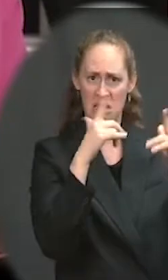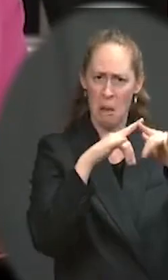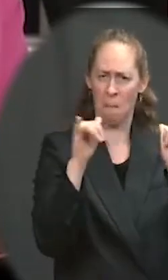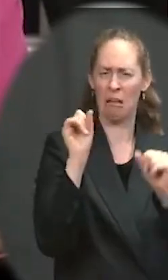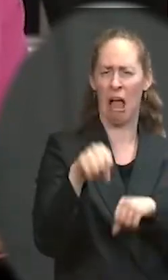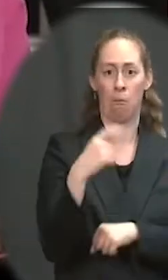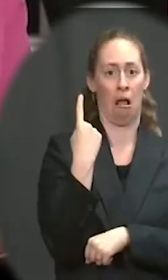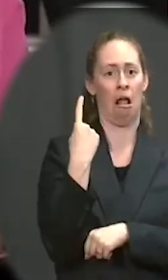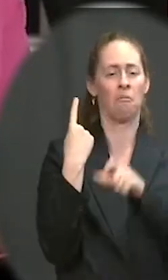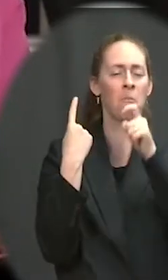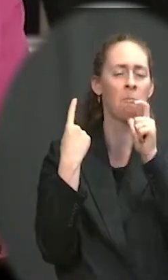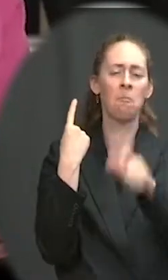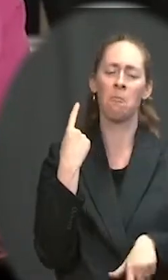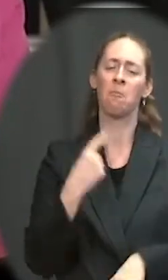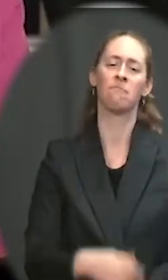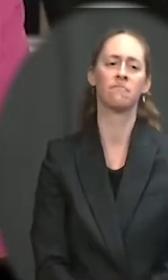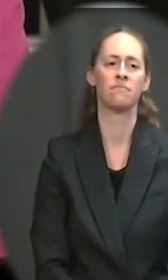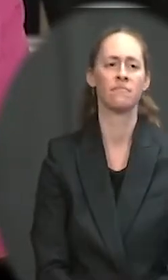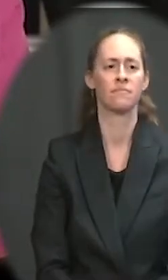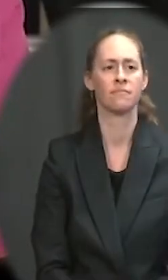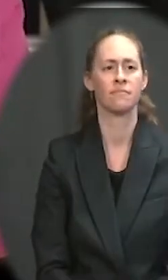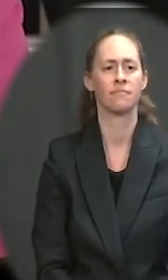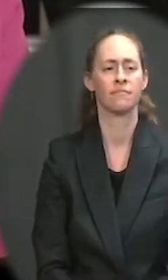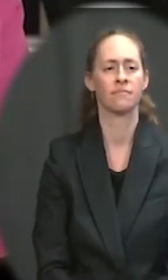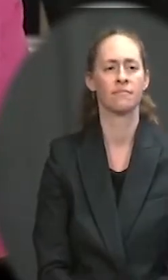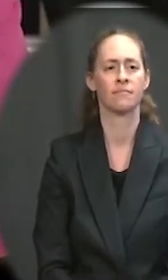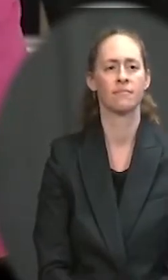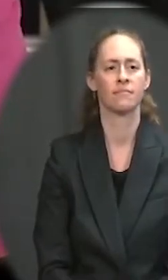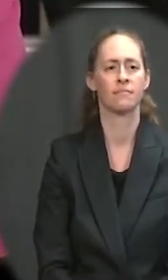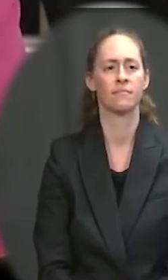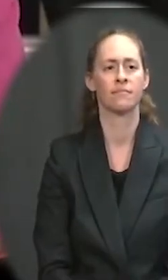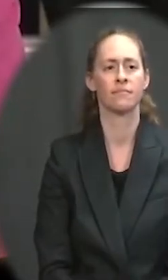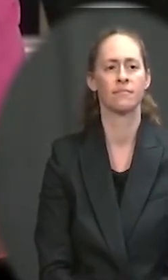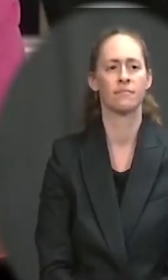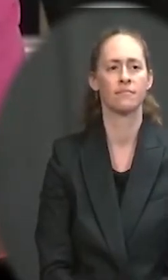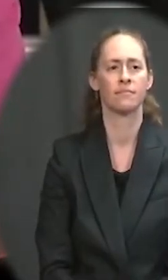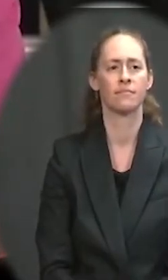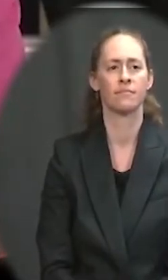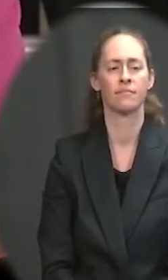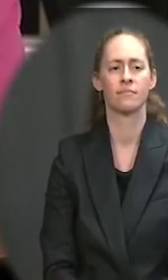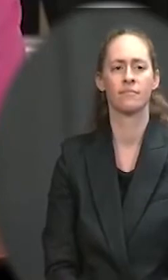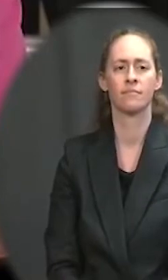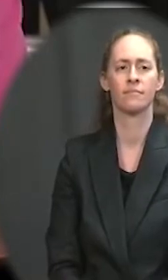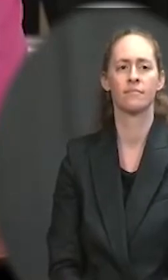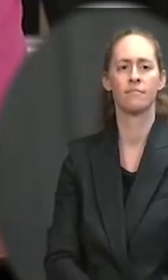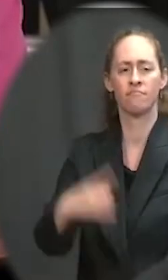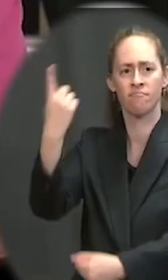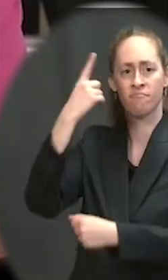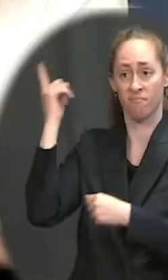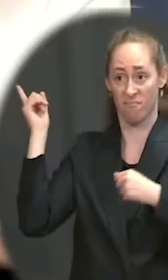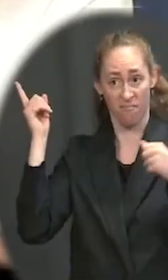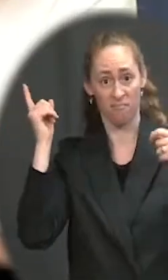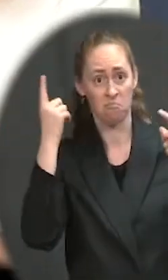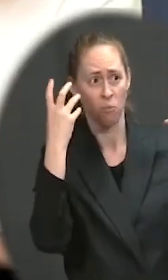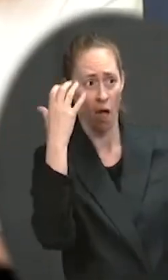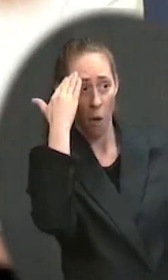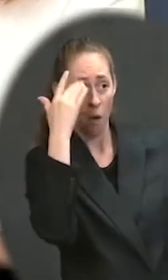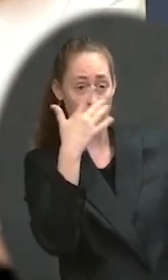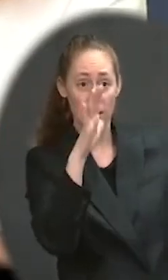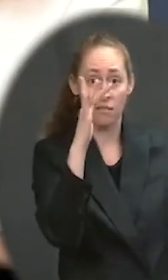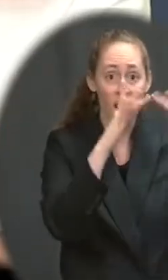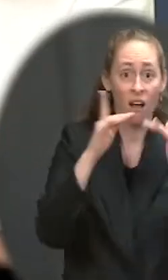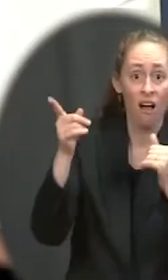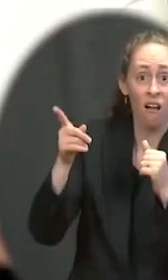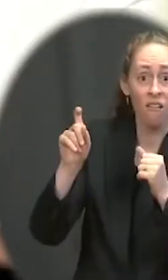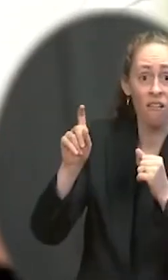he's the one making this call to get this done. Has he reached out to Tim Scott, the person who's leading the charge on the GOP side? I don't have any calls or engagements to read